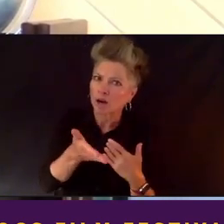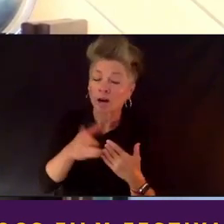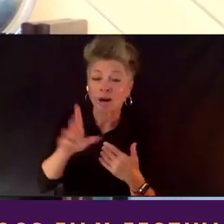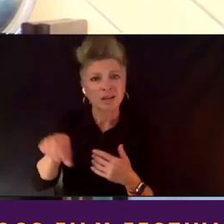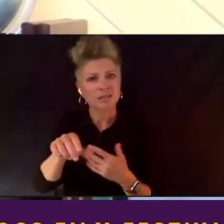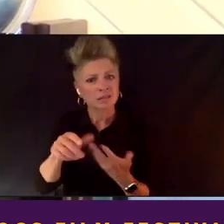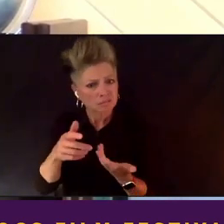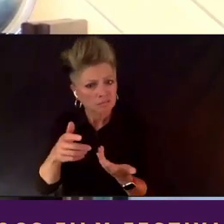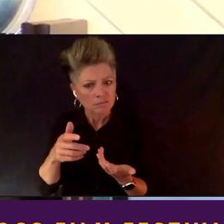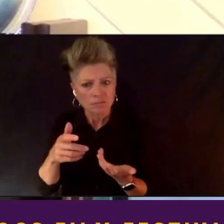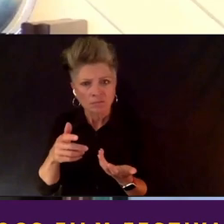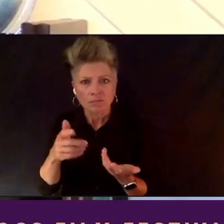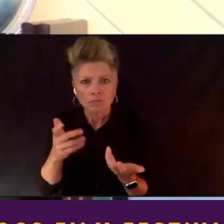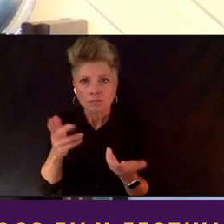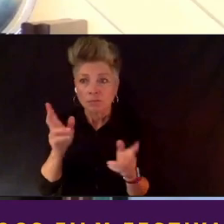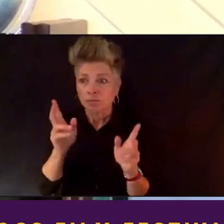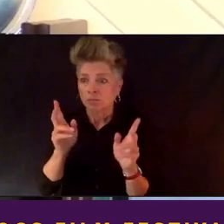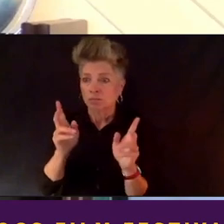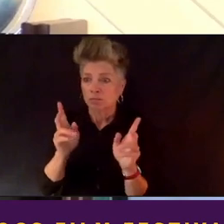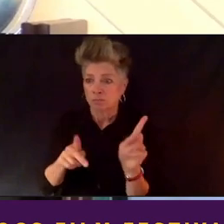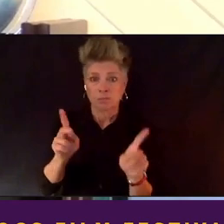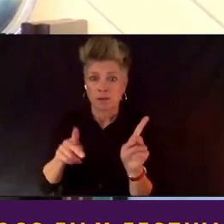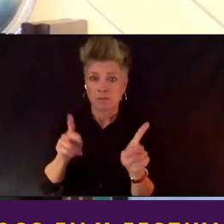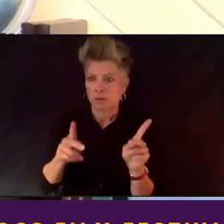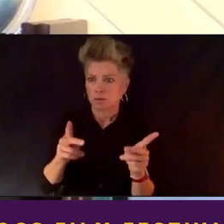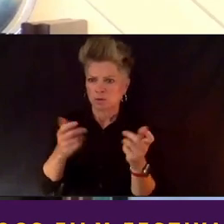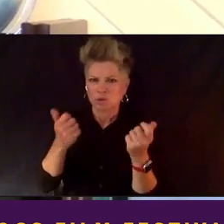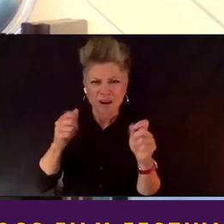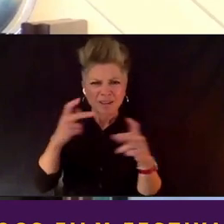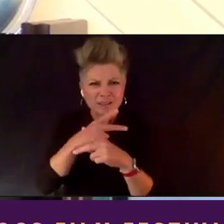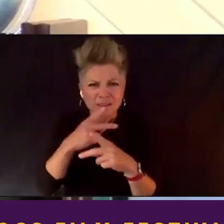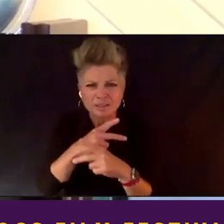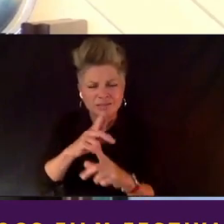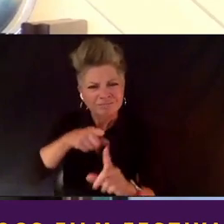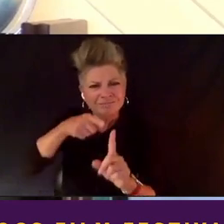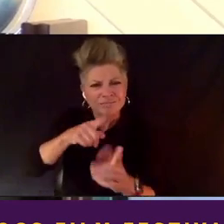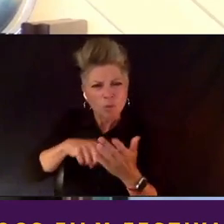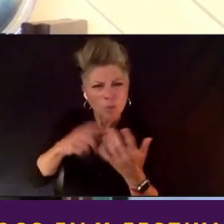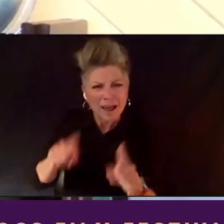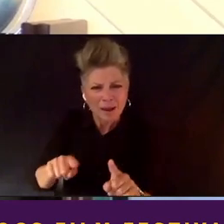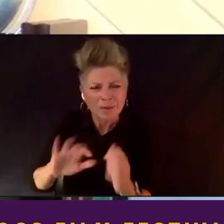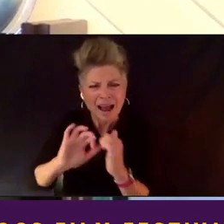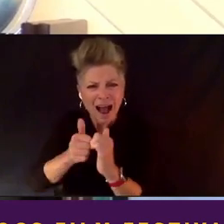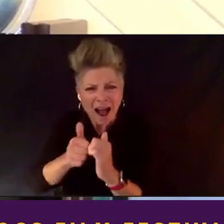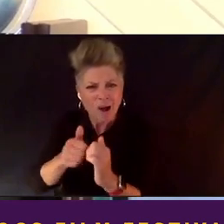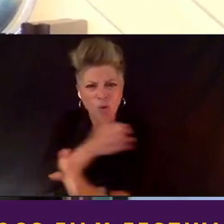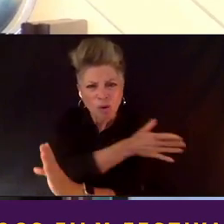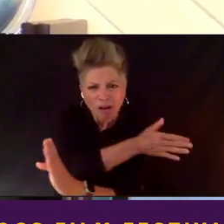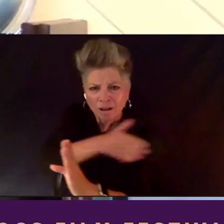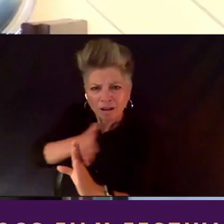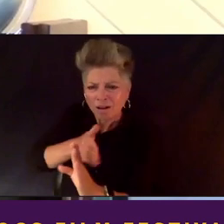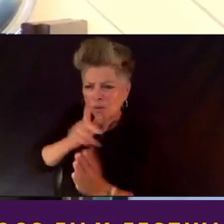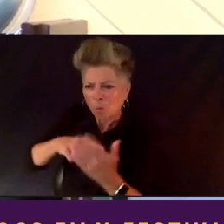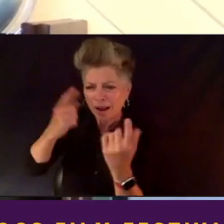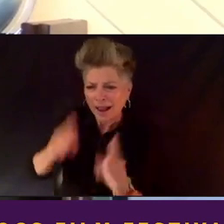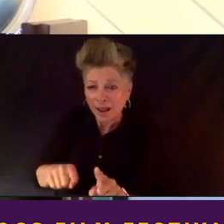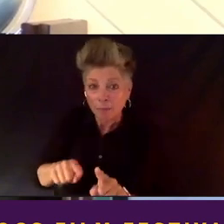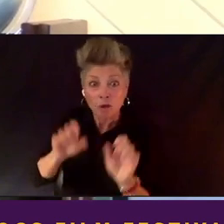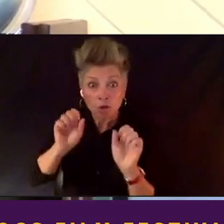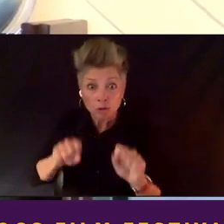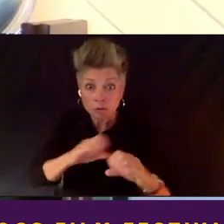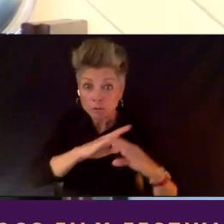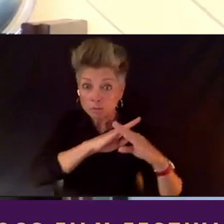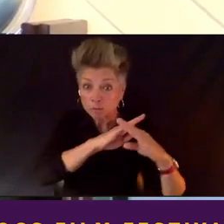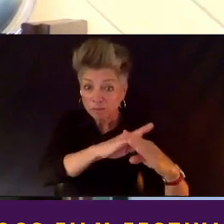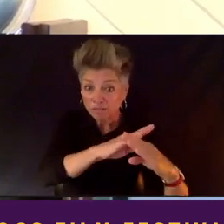hadn't been able to get to the bottom of was, you know, sort of how this happened. And, you know, could it have been prevented? Right.